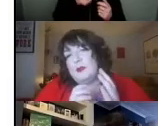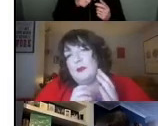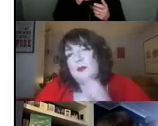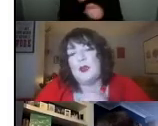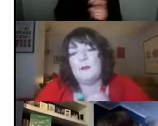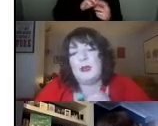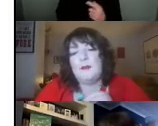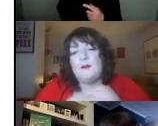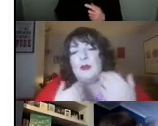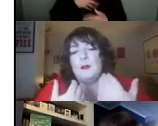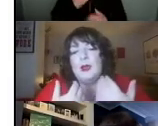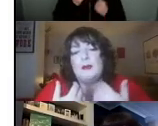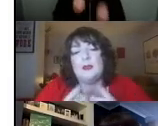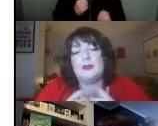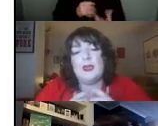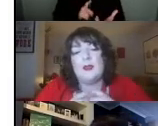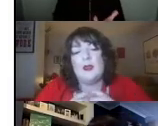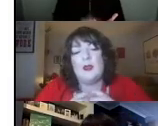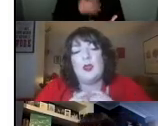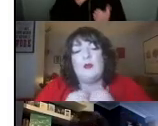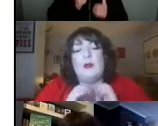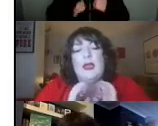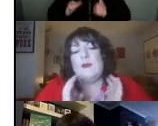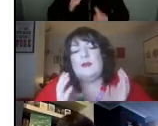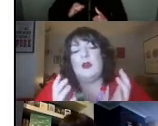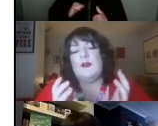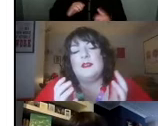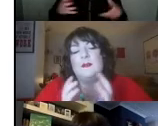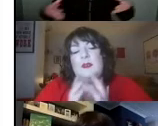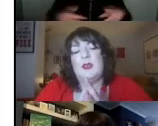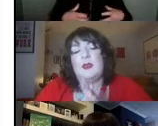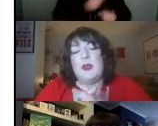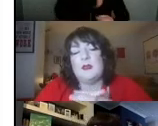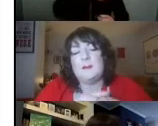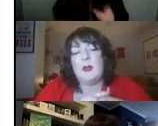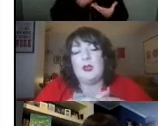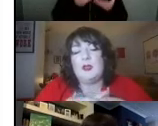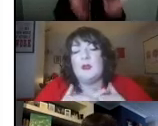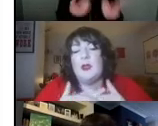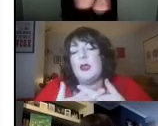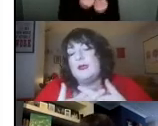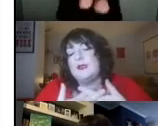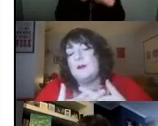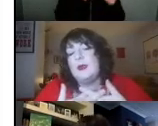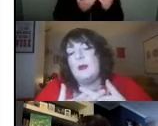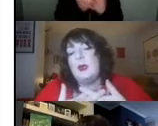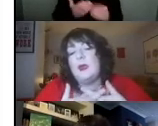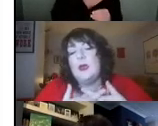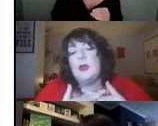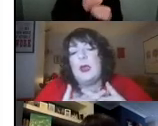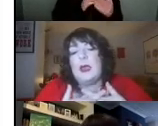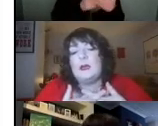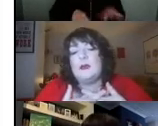Bristol. And it made me feel very proud that together we were able to offer something like this pilot during the early days of the pandemic